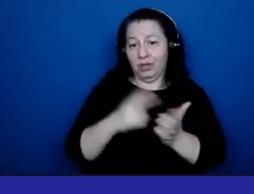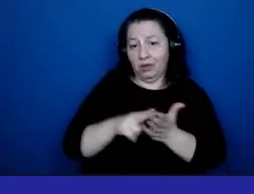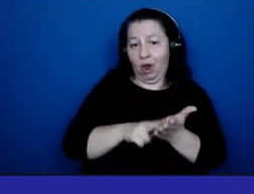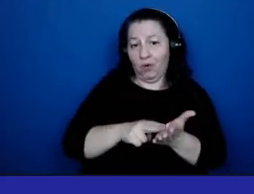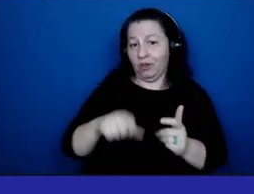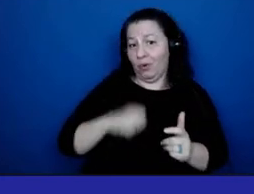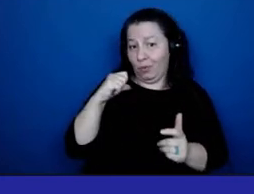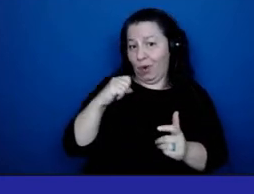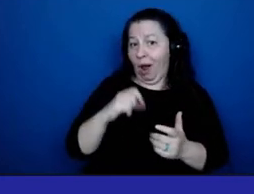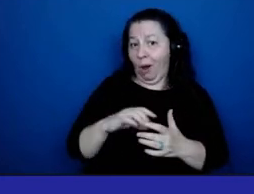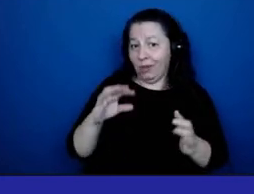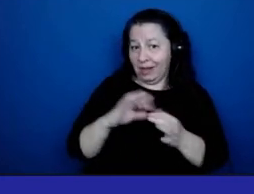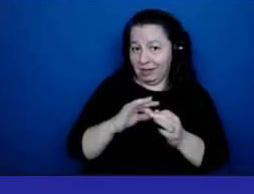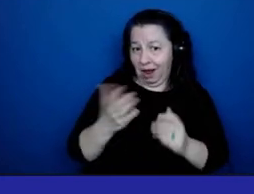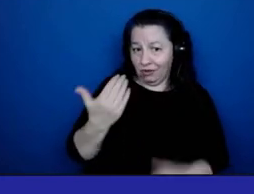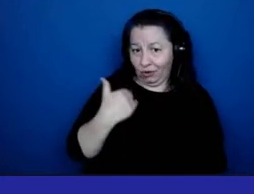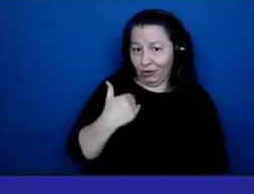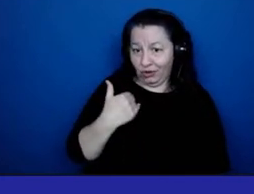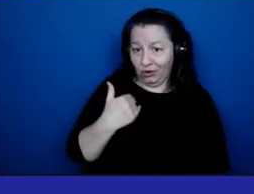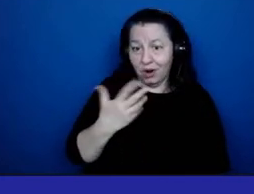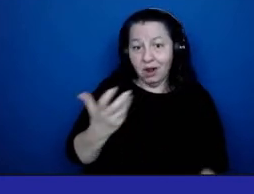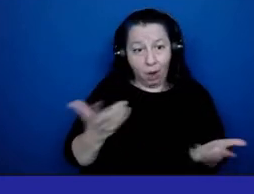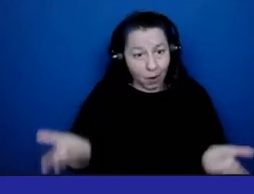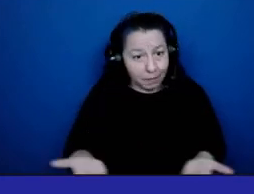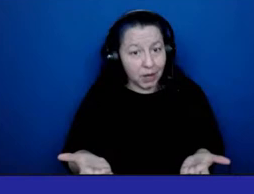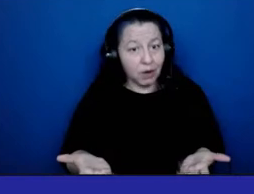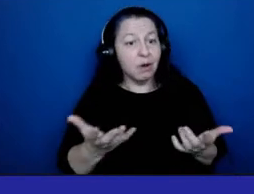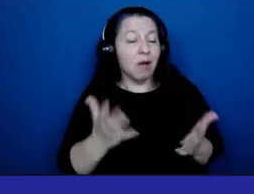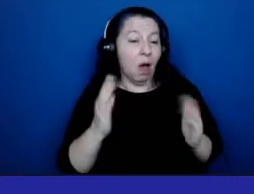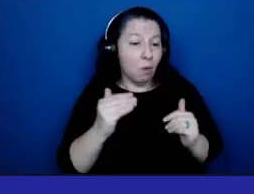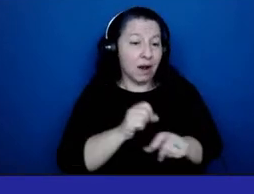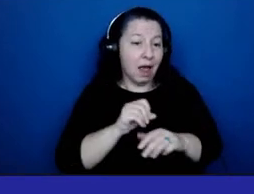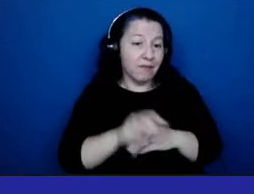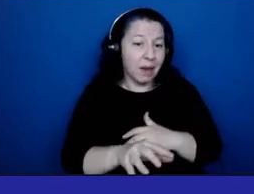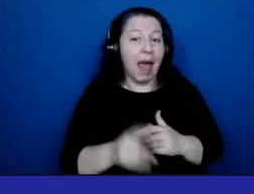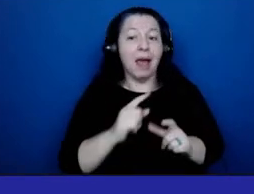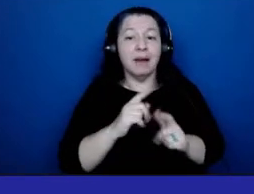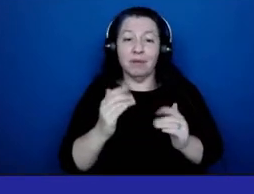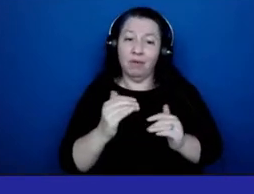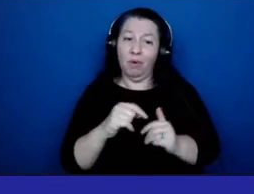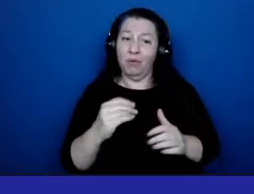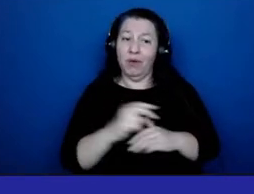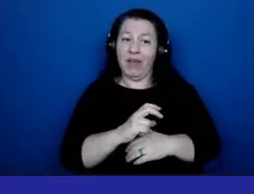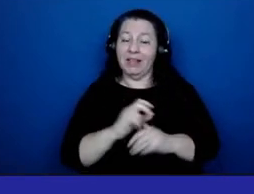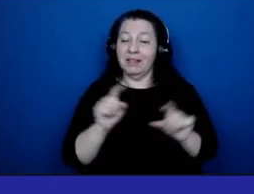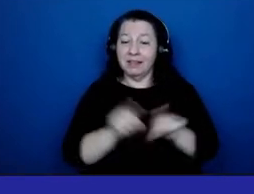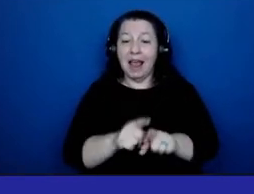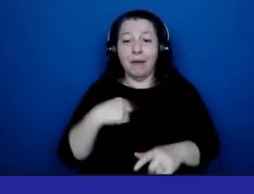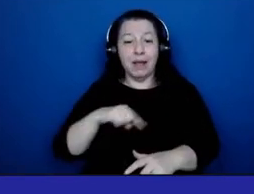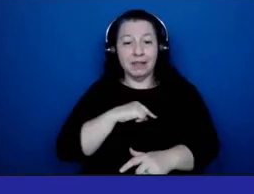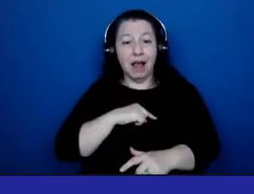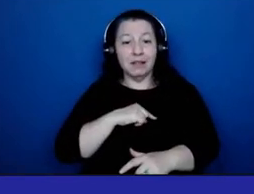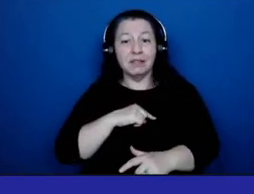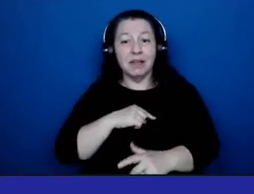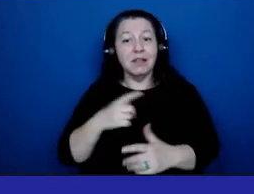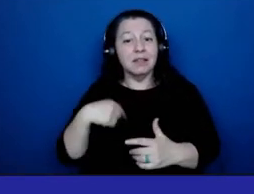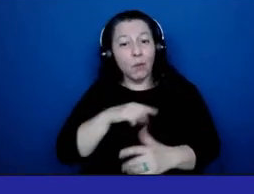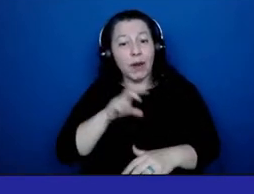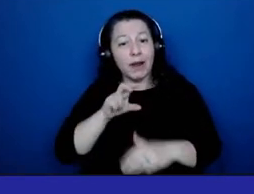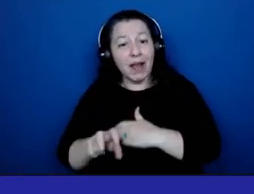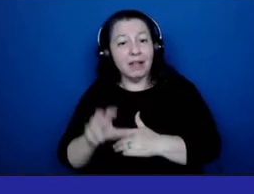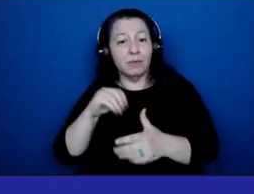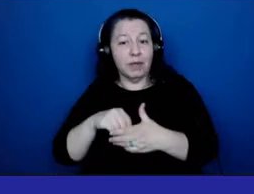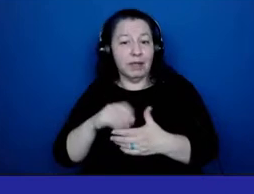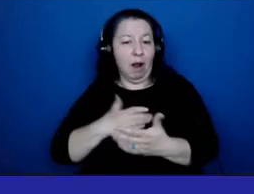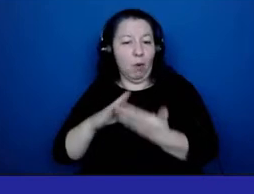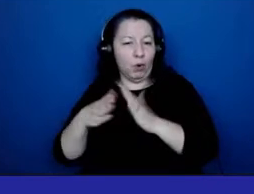love to be here. I want to make an impact, but I hope that you invest in us as we're invested in our community, supporting people like this. Thank you all